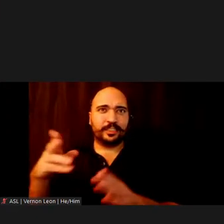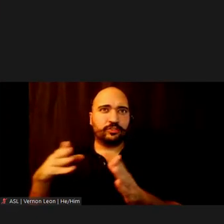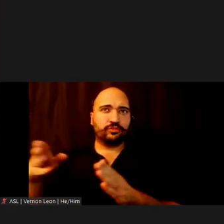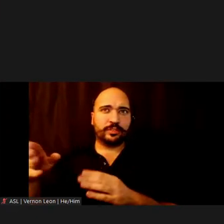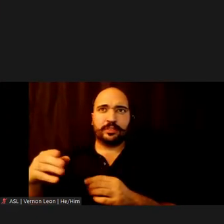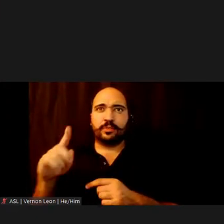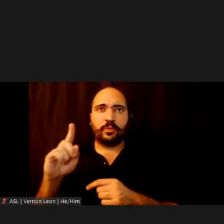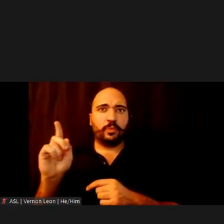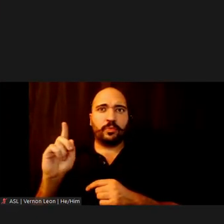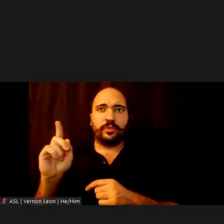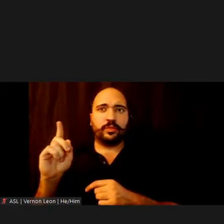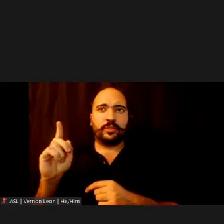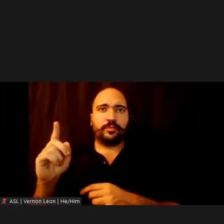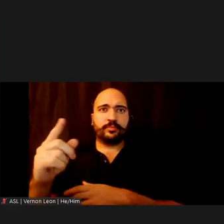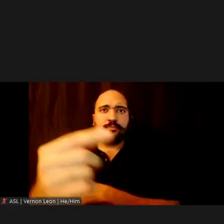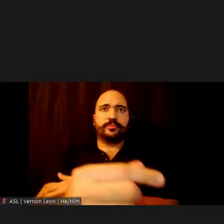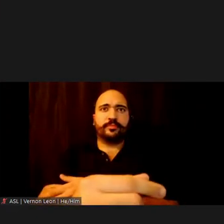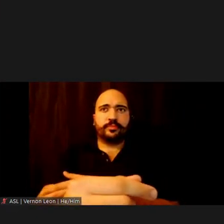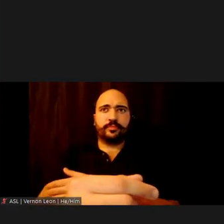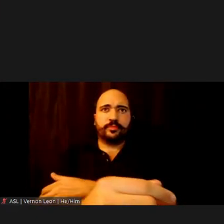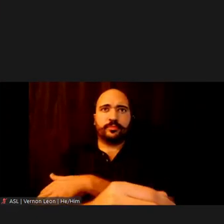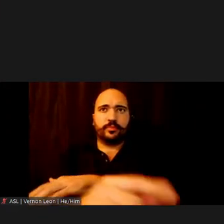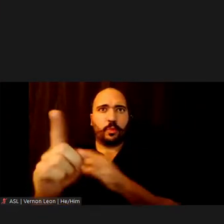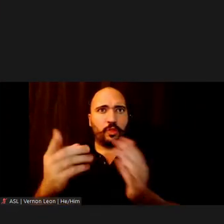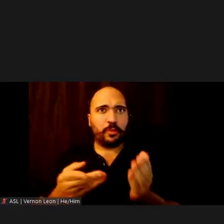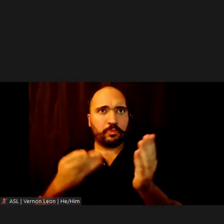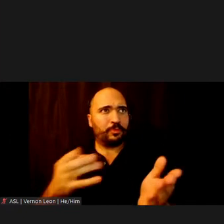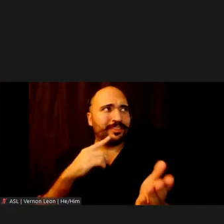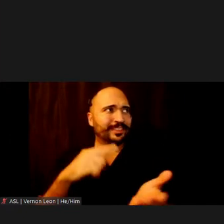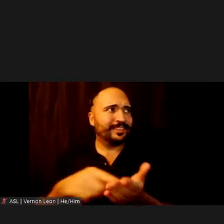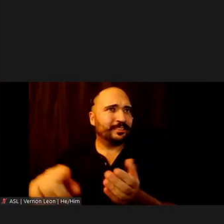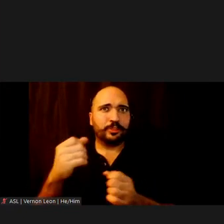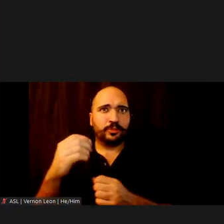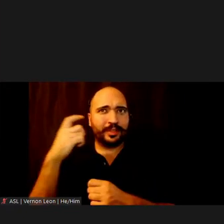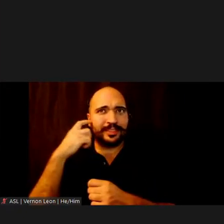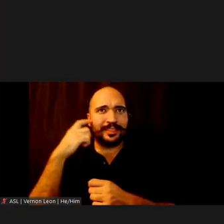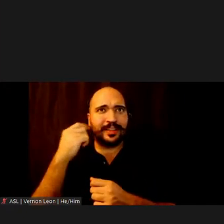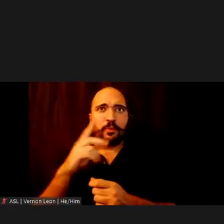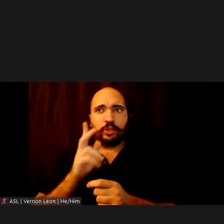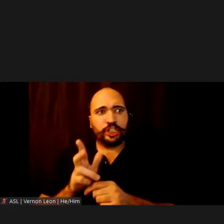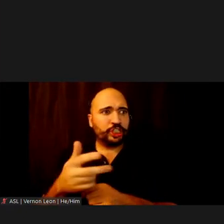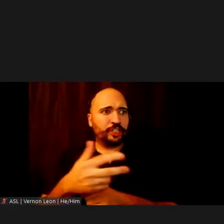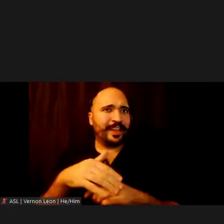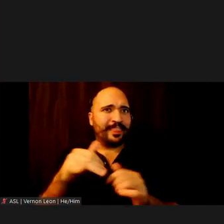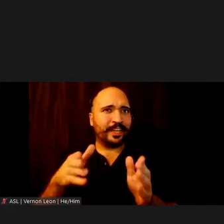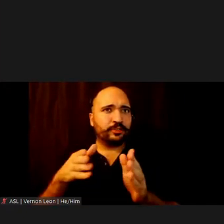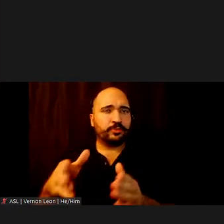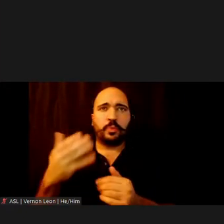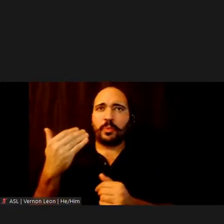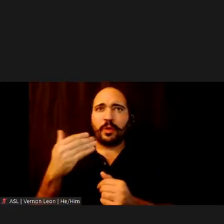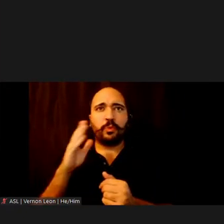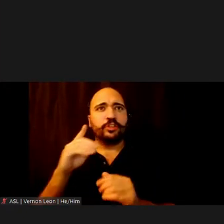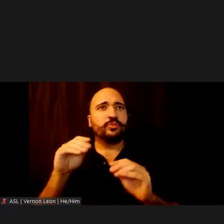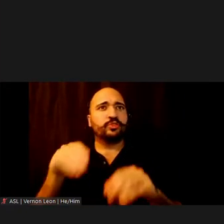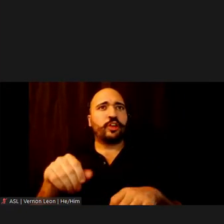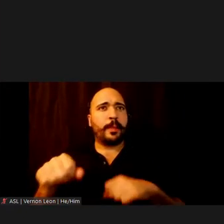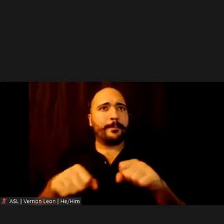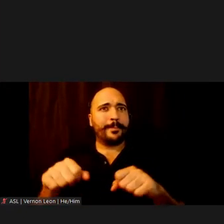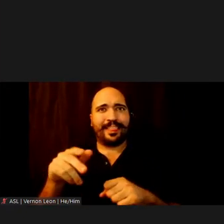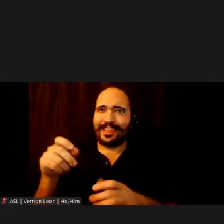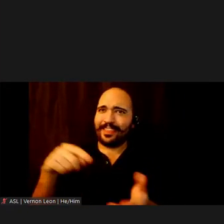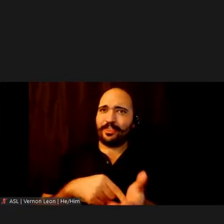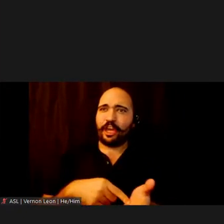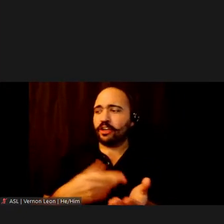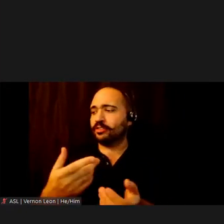the proposal is, which makes no sense. I mean, everyone's going to be turning on these streets. Why would you install bike lanes there?